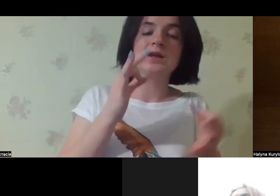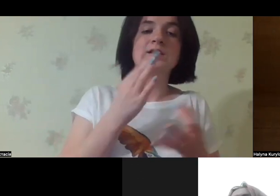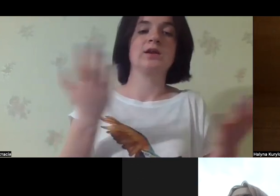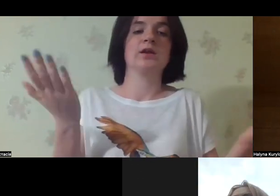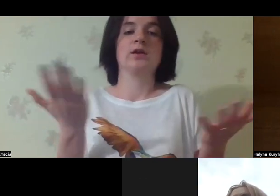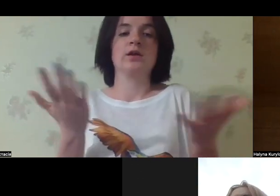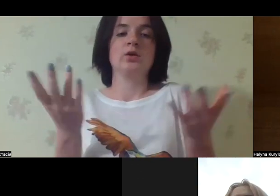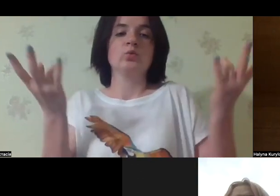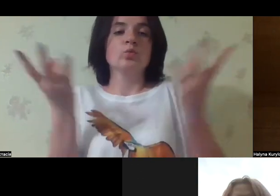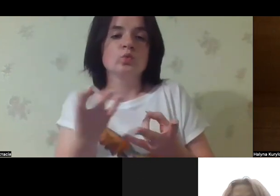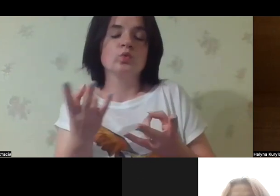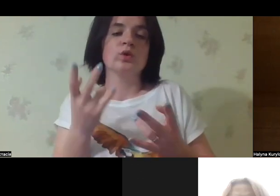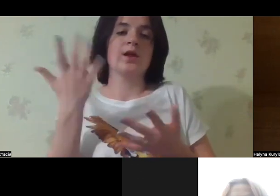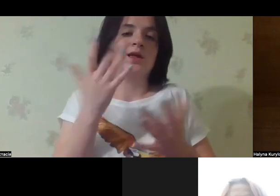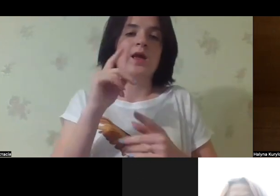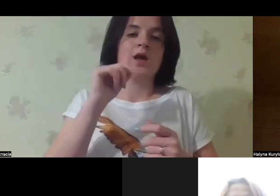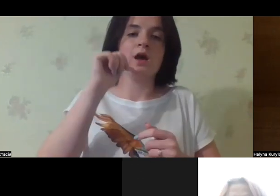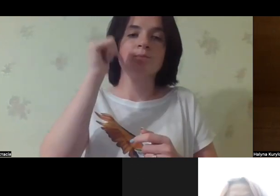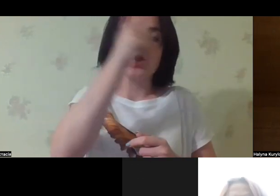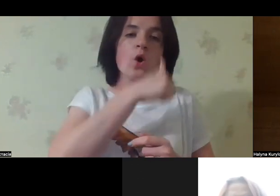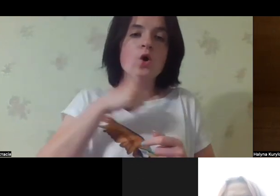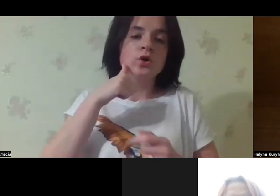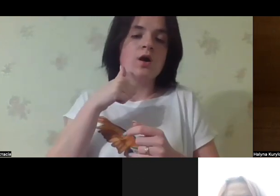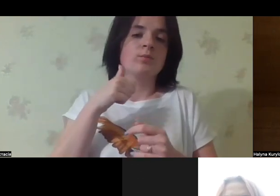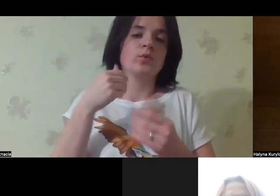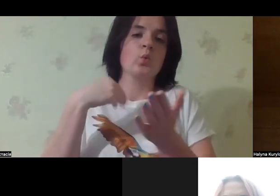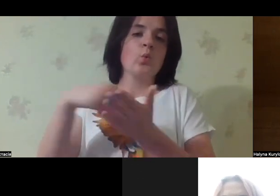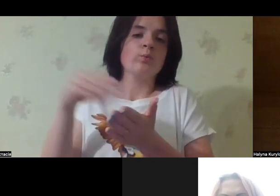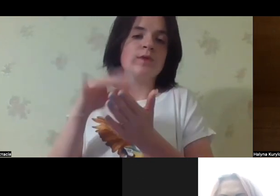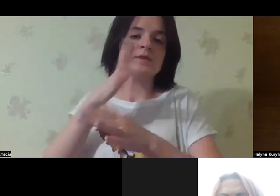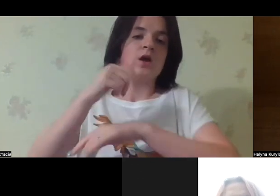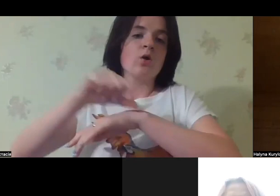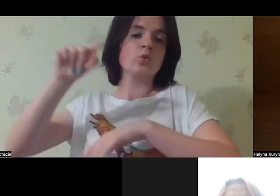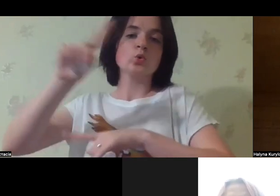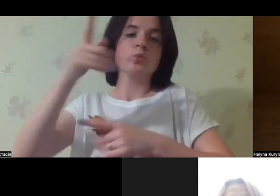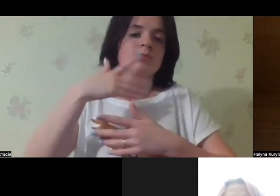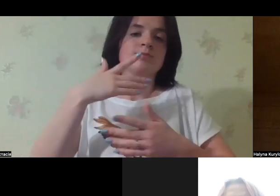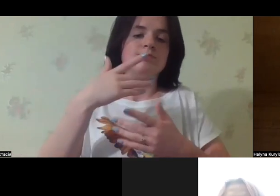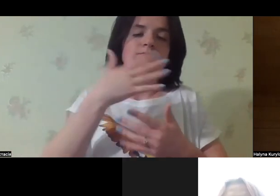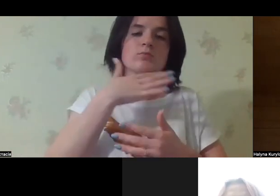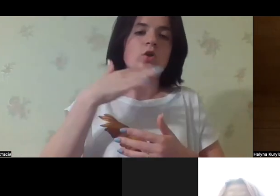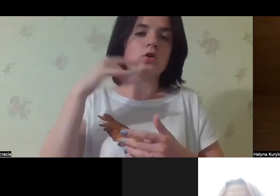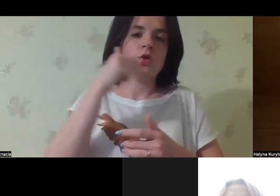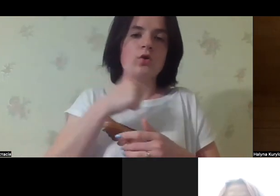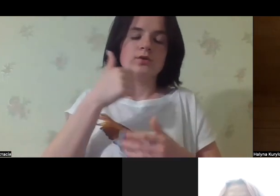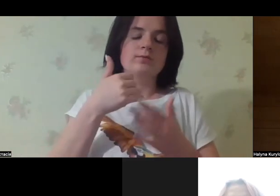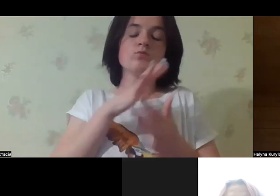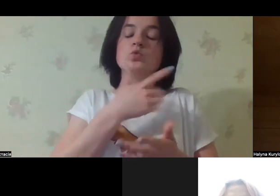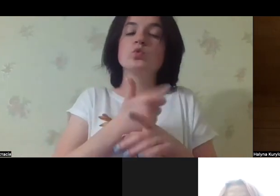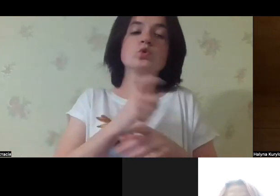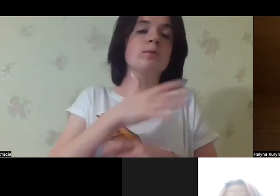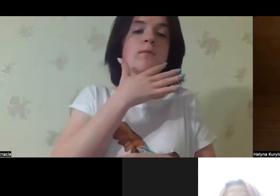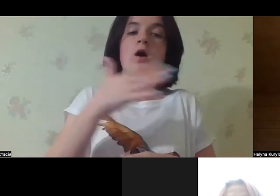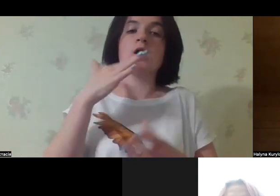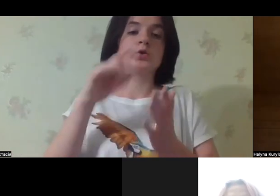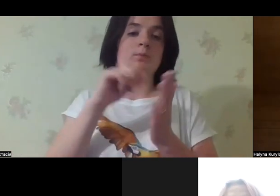medications that our children need. And we have been buying these medications for years from abroad because they haven't